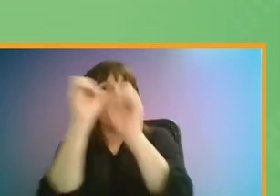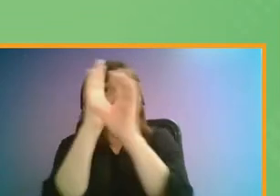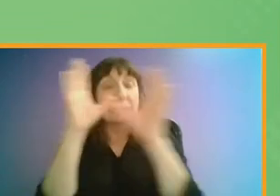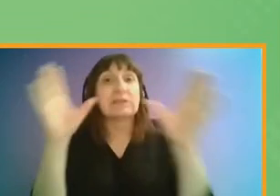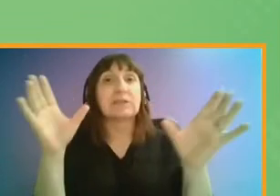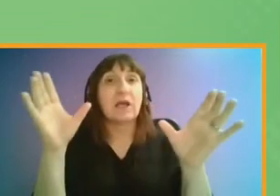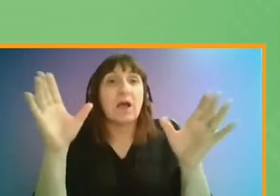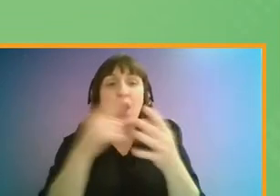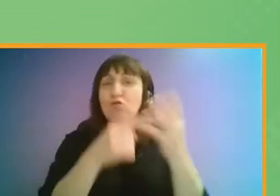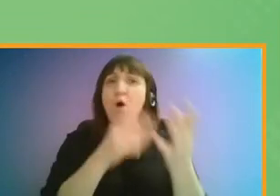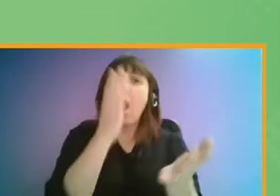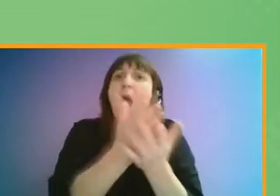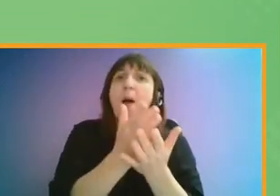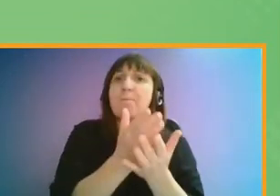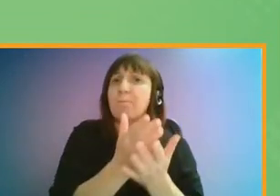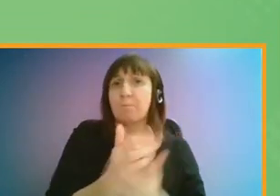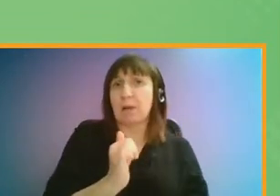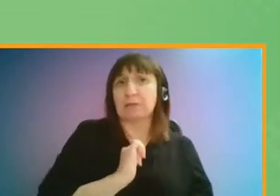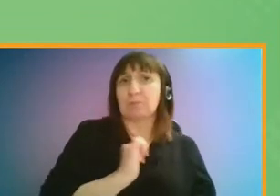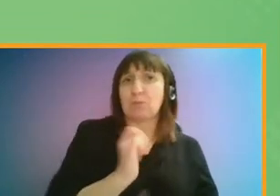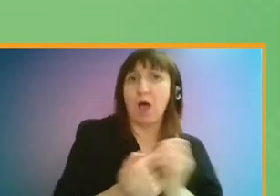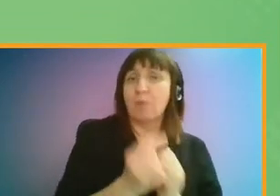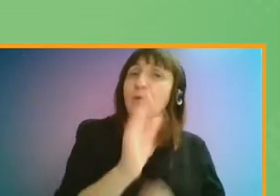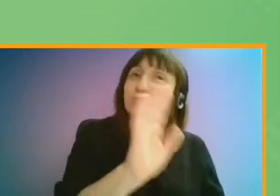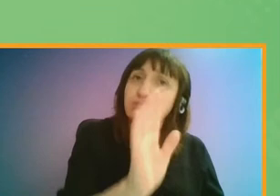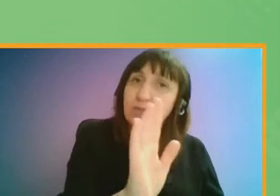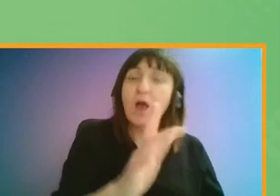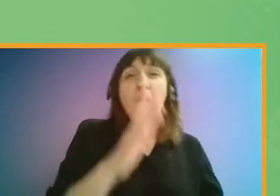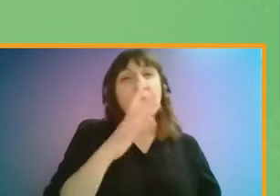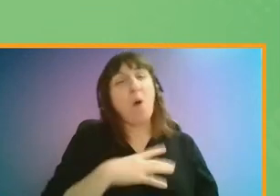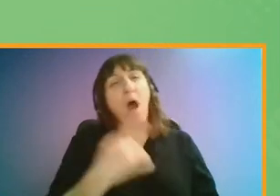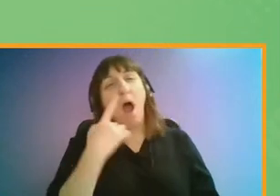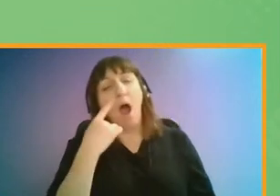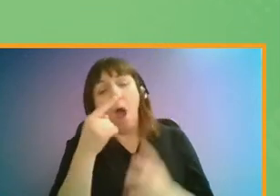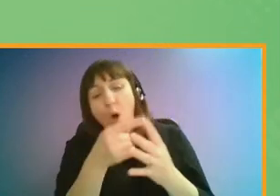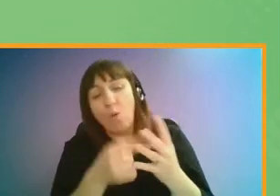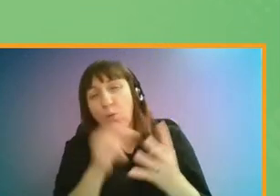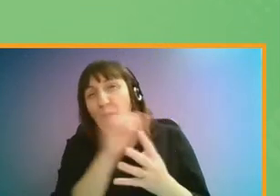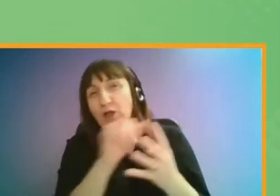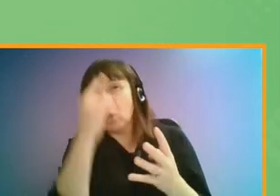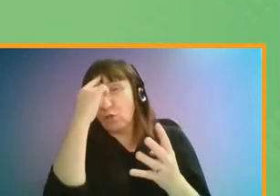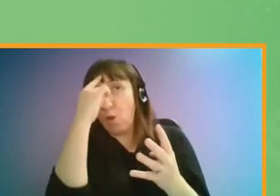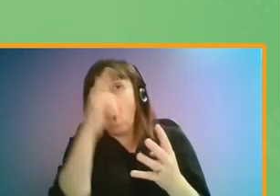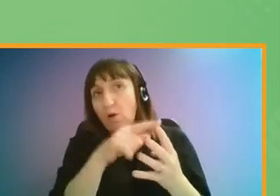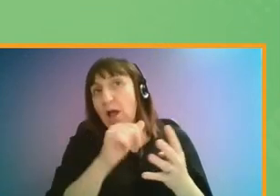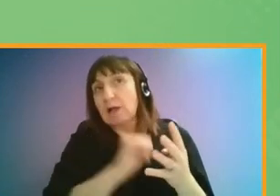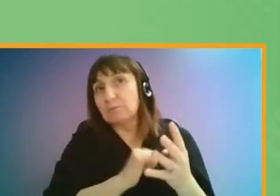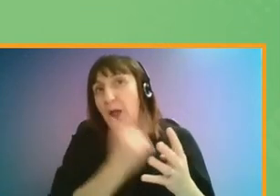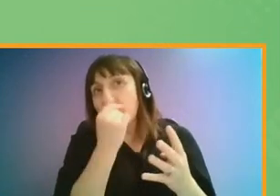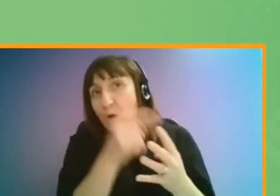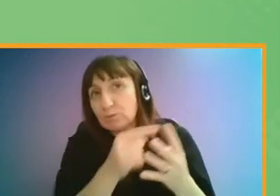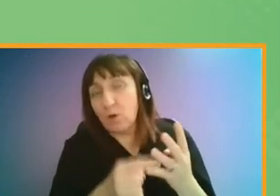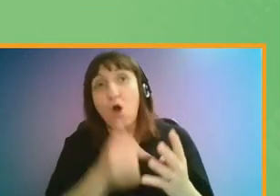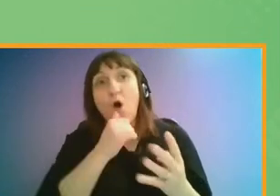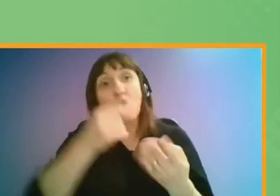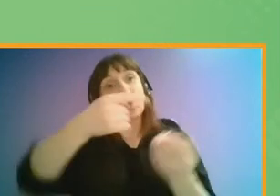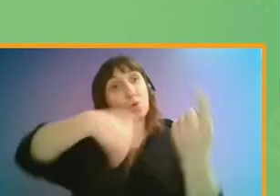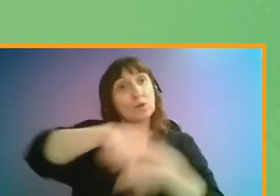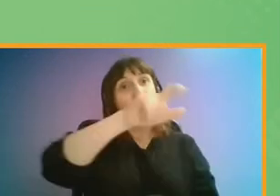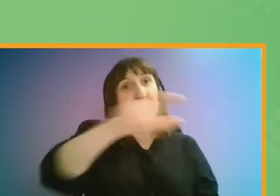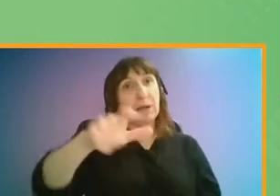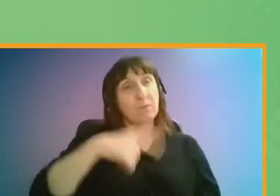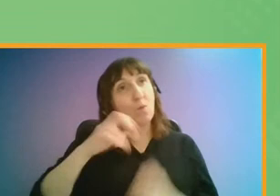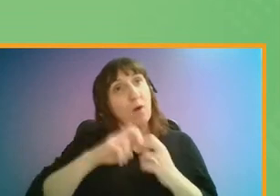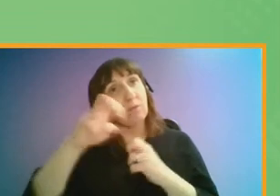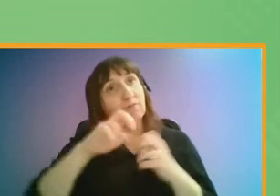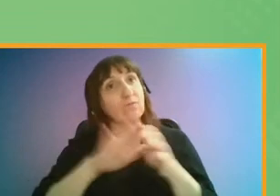scenarios are not black or white predictions, but we wanted to see which aspects of them were thought more likely or useful to the way people will